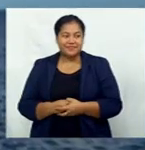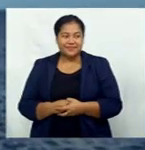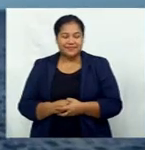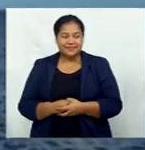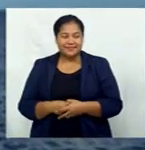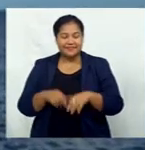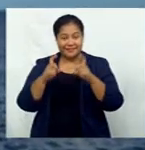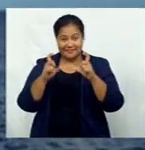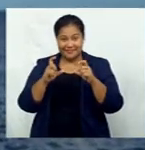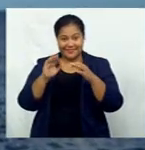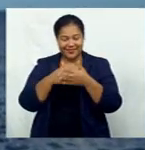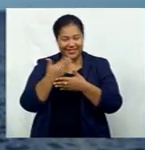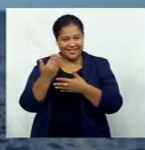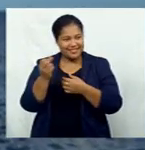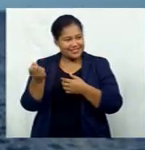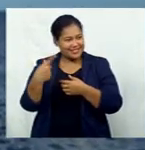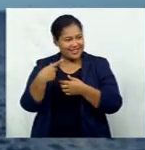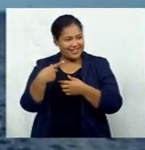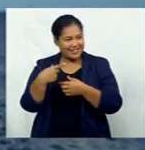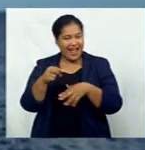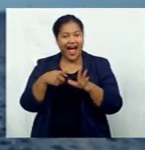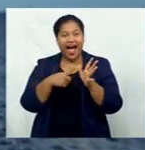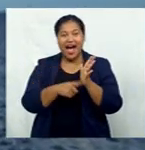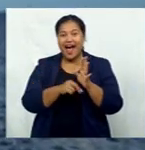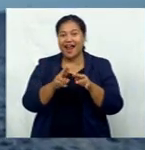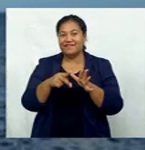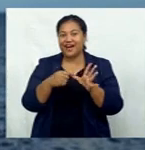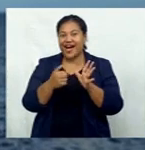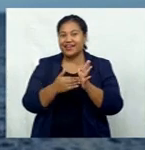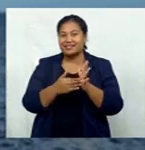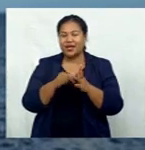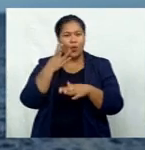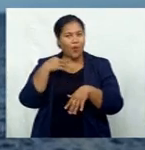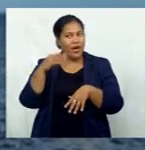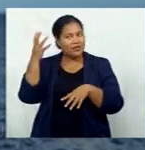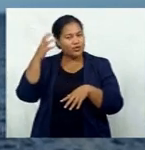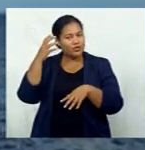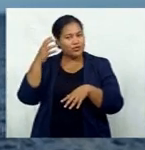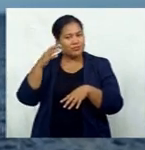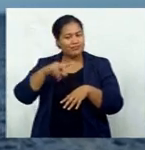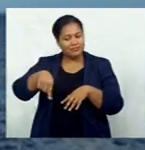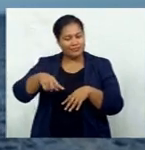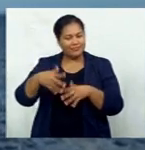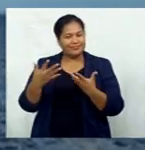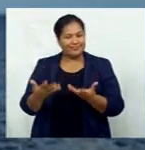And our shot of the day sent by Alfaz when Suva is blessed with a sunny day.